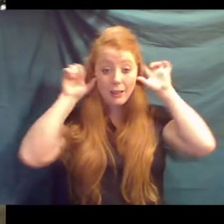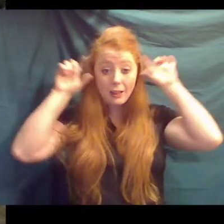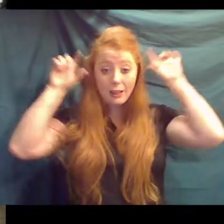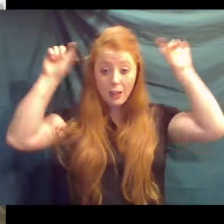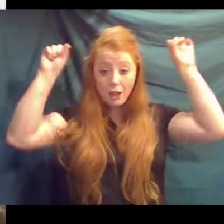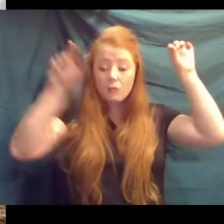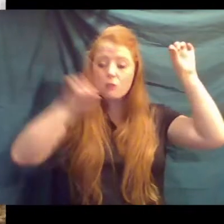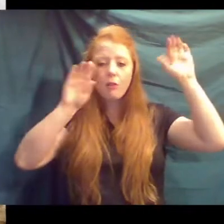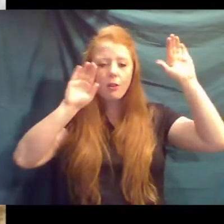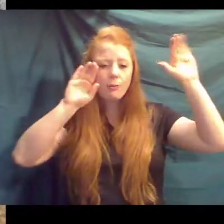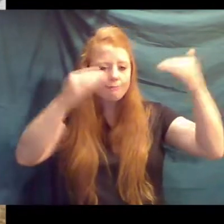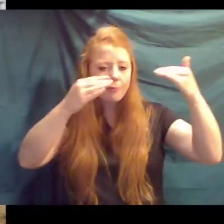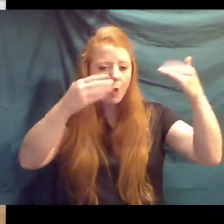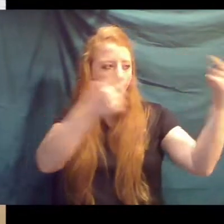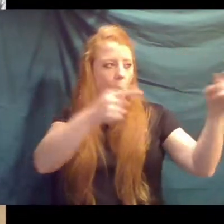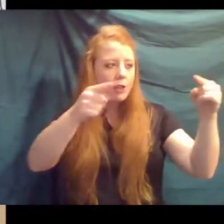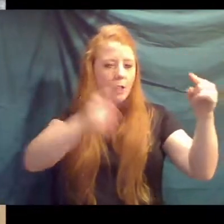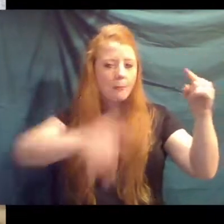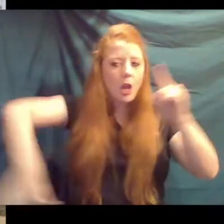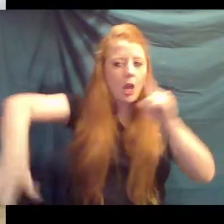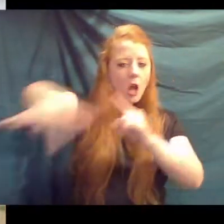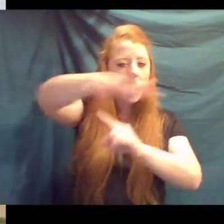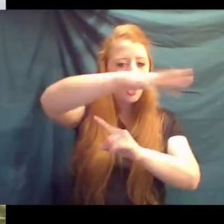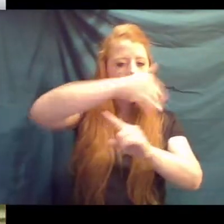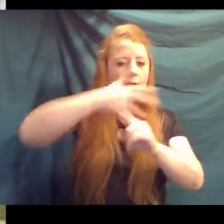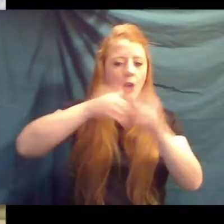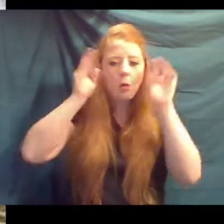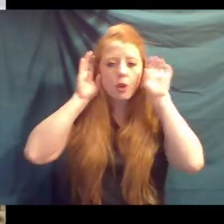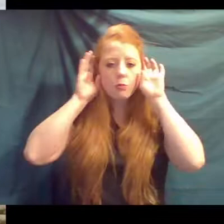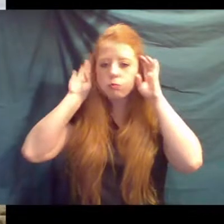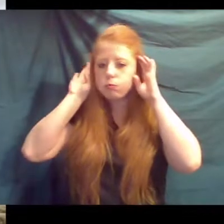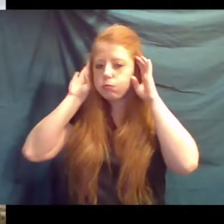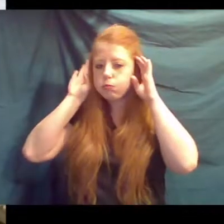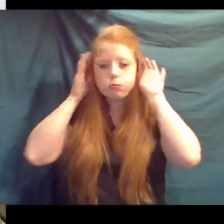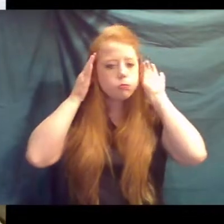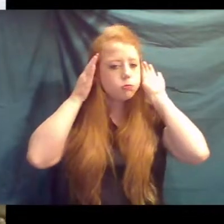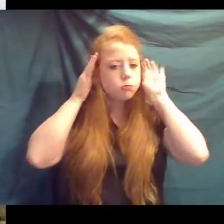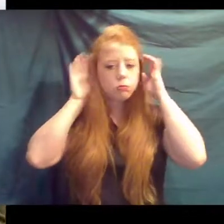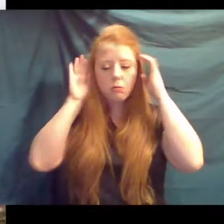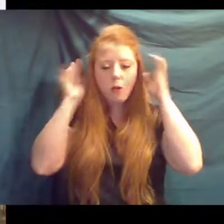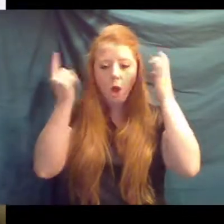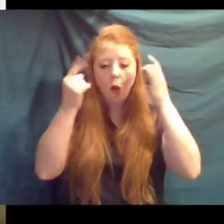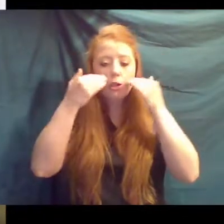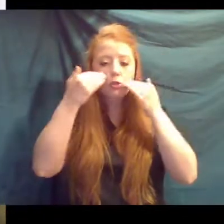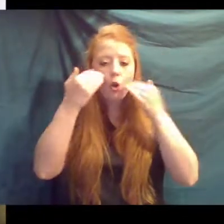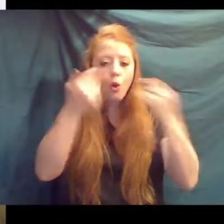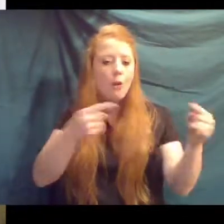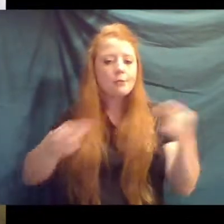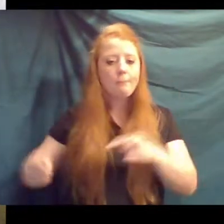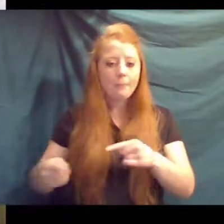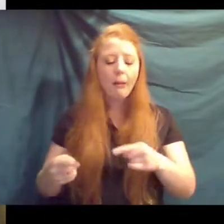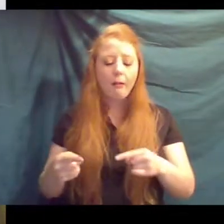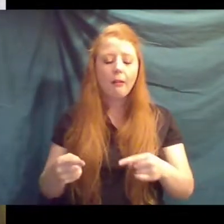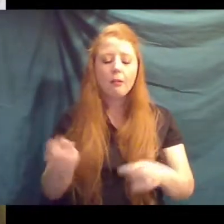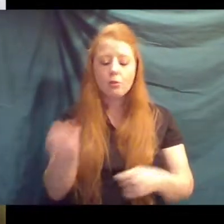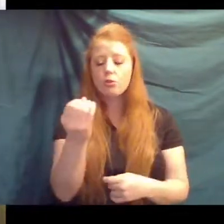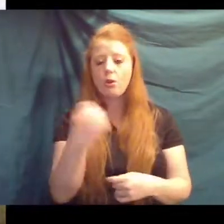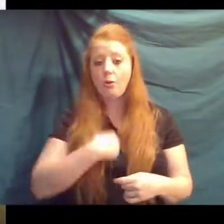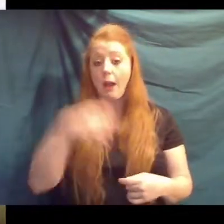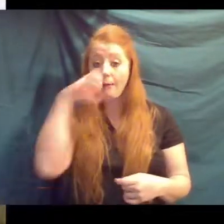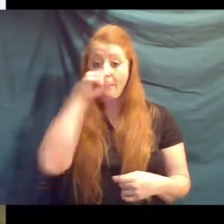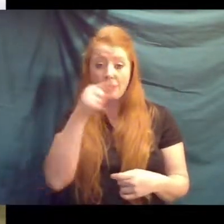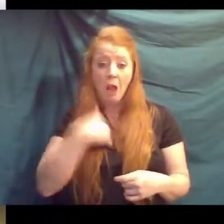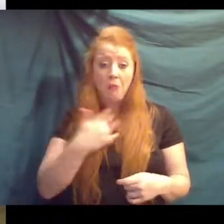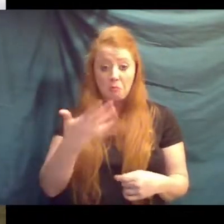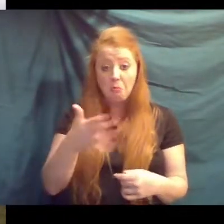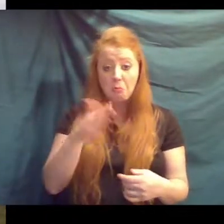tuned in to what's going on around them. So they'll turn their ears if they hear something and they're always aware of what's going on. So I would guess they